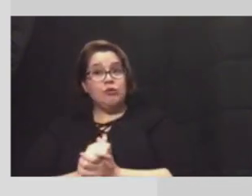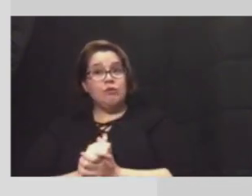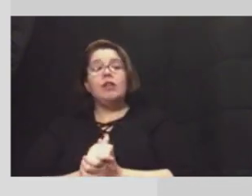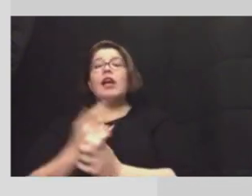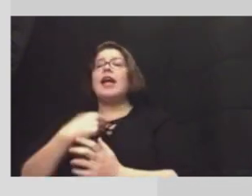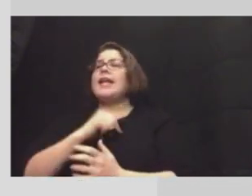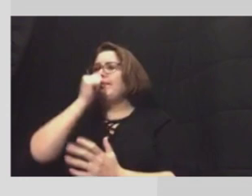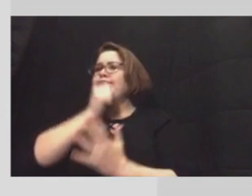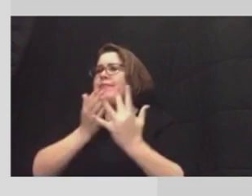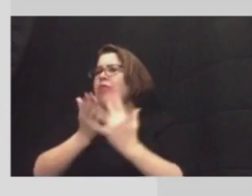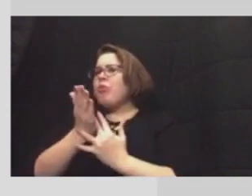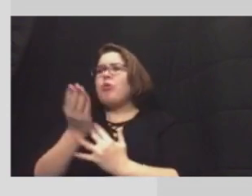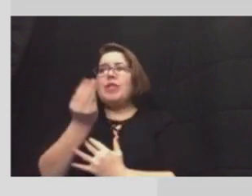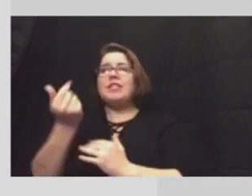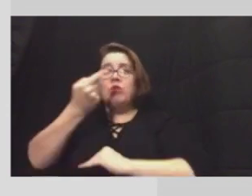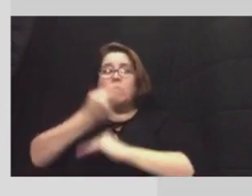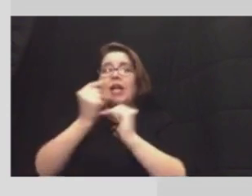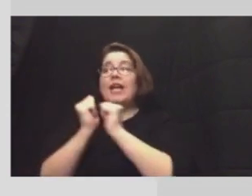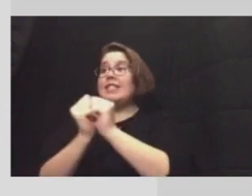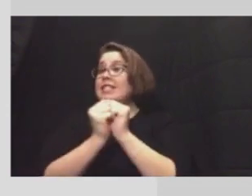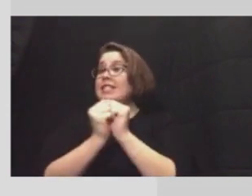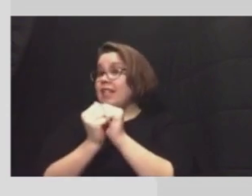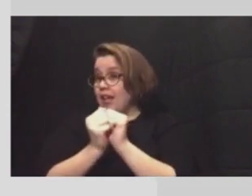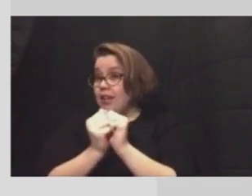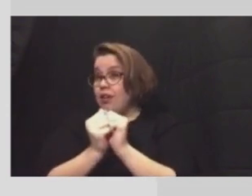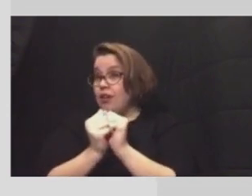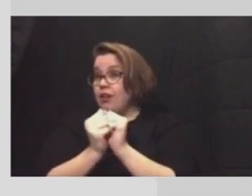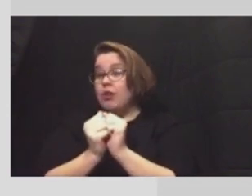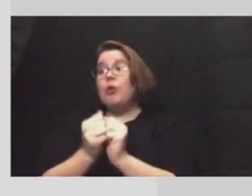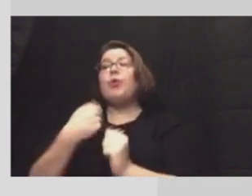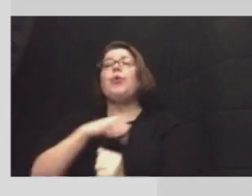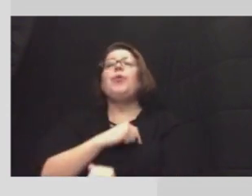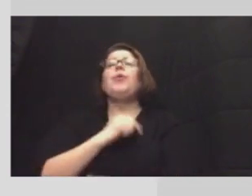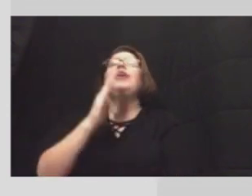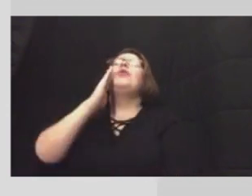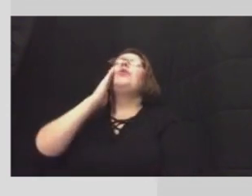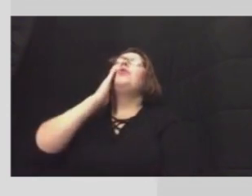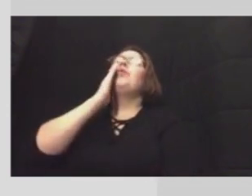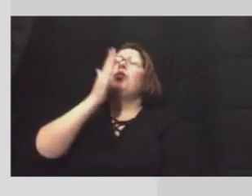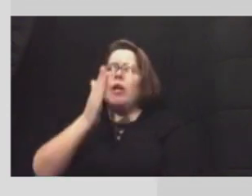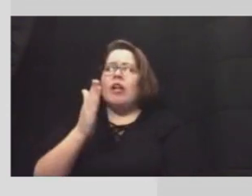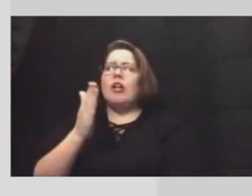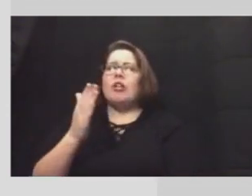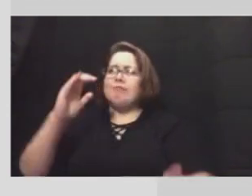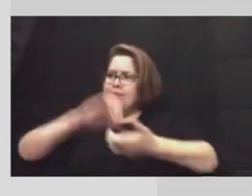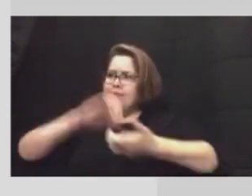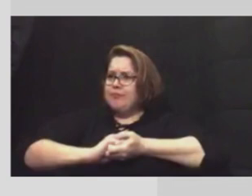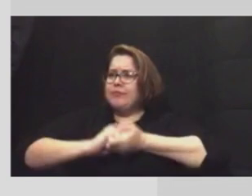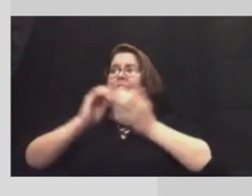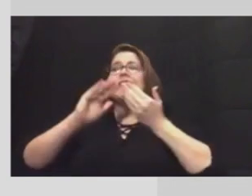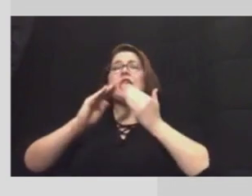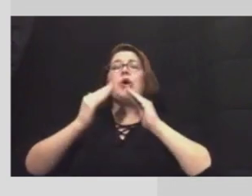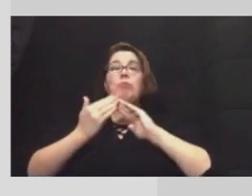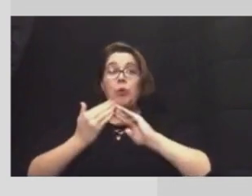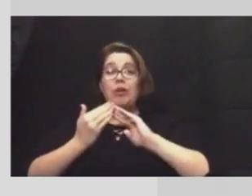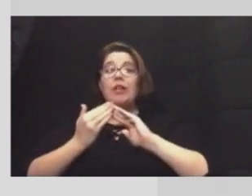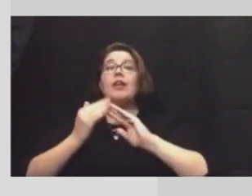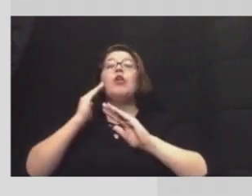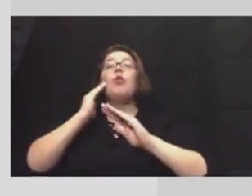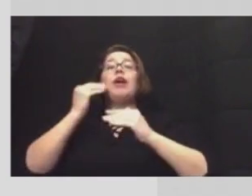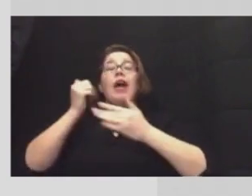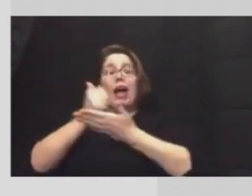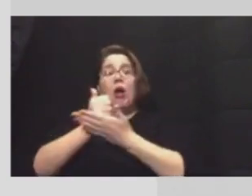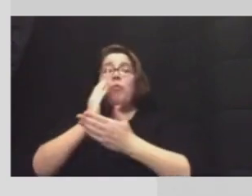we get through these next few days together uh we will uh do so as a community and there will be help for you